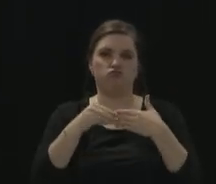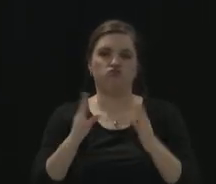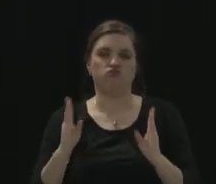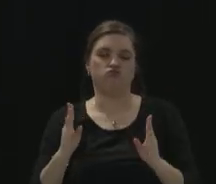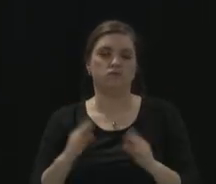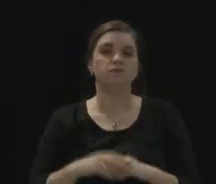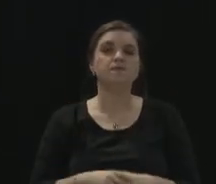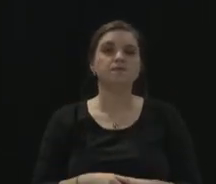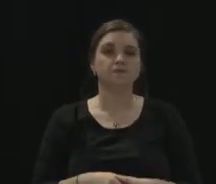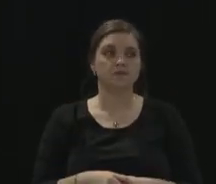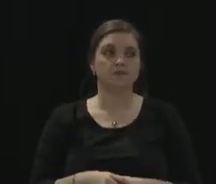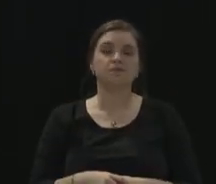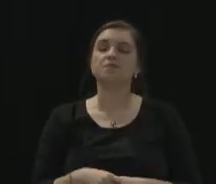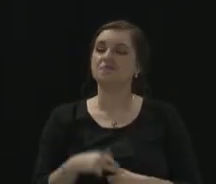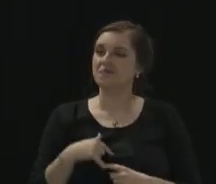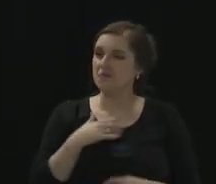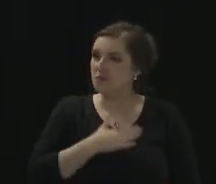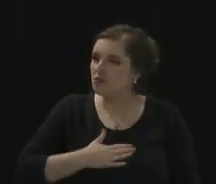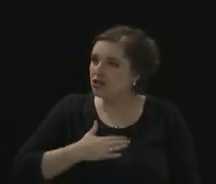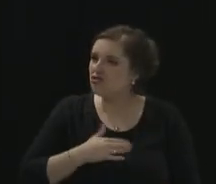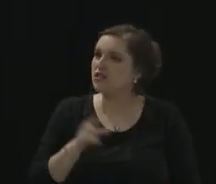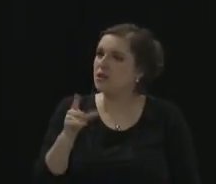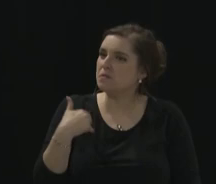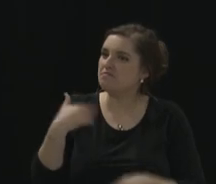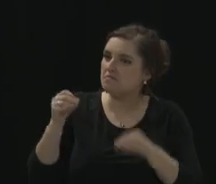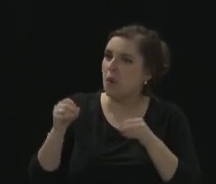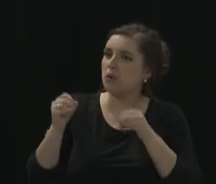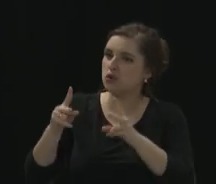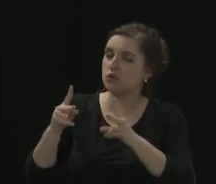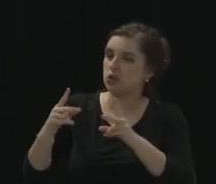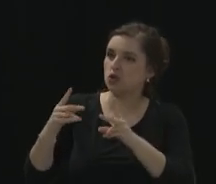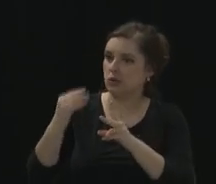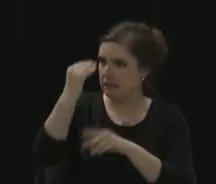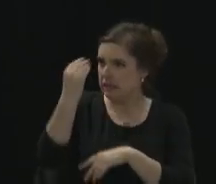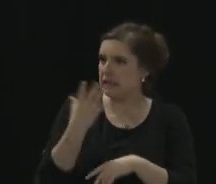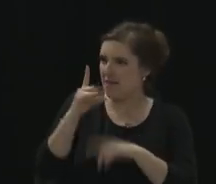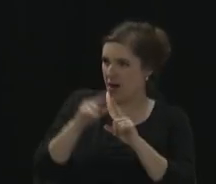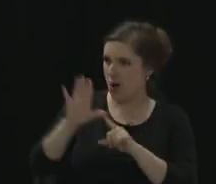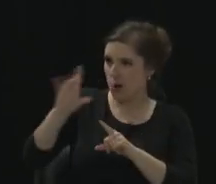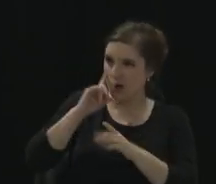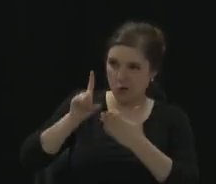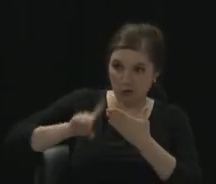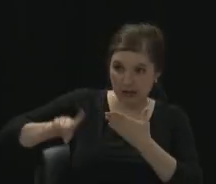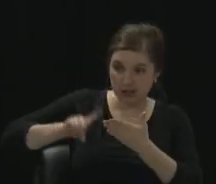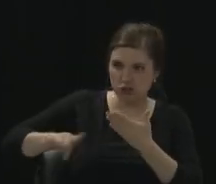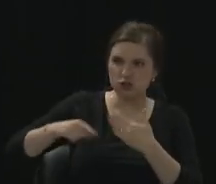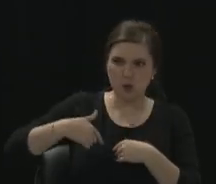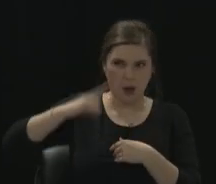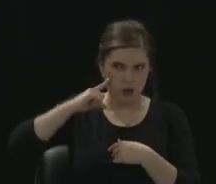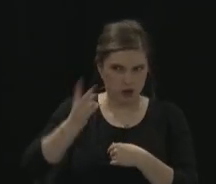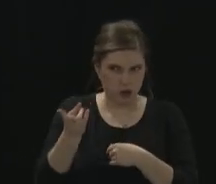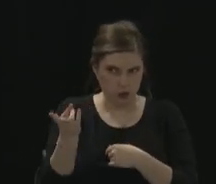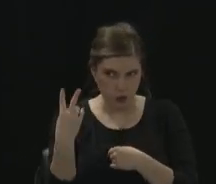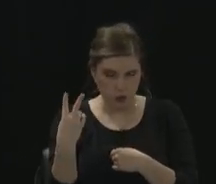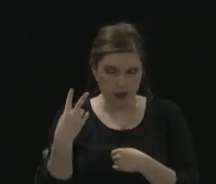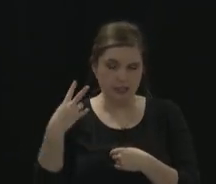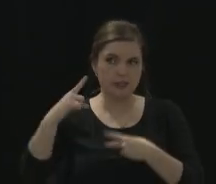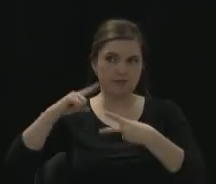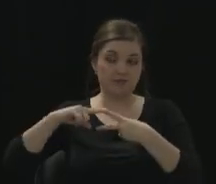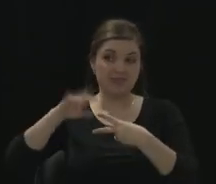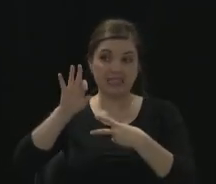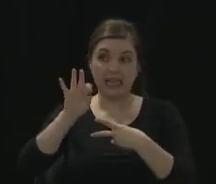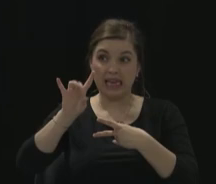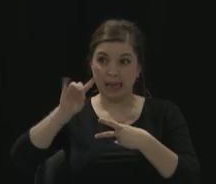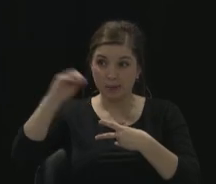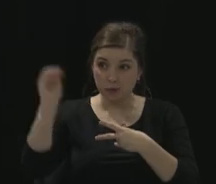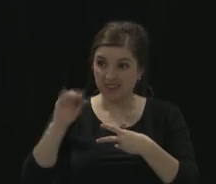appreciate that you've got an opportunity to kind of share that research. Because what I heard you say, two things really, 98% of our voters